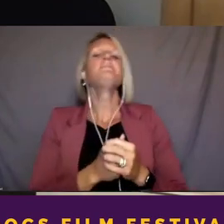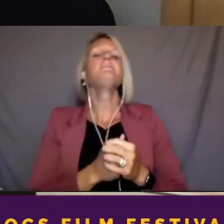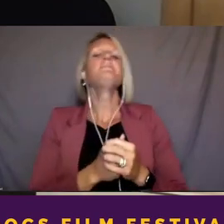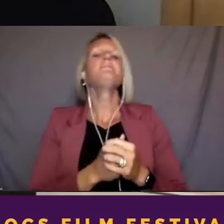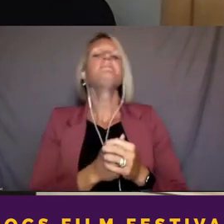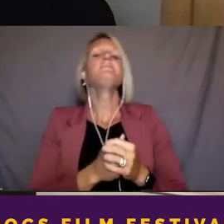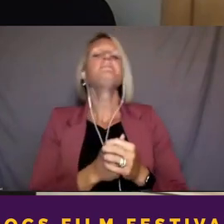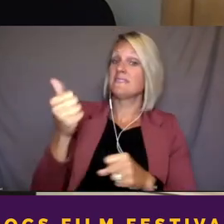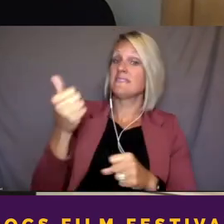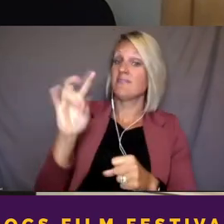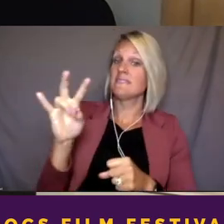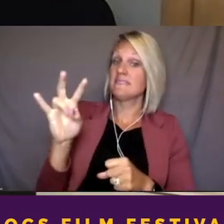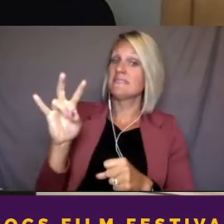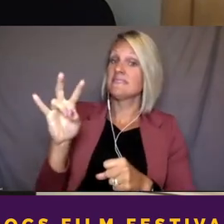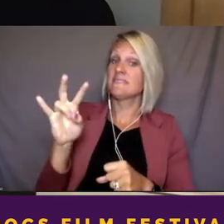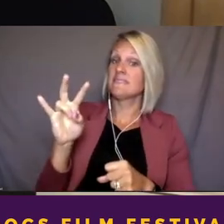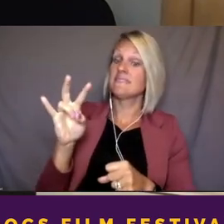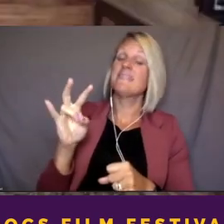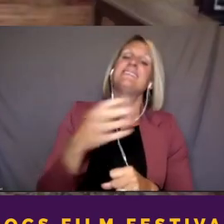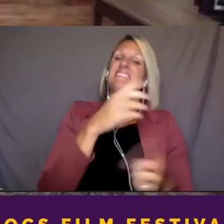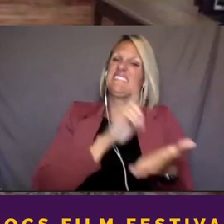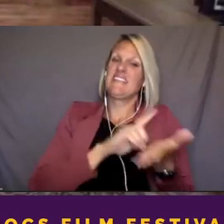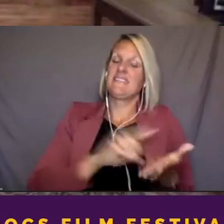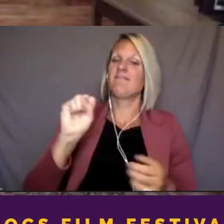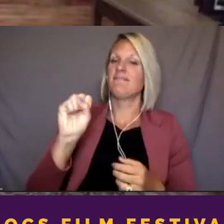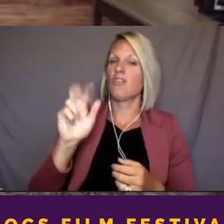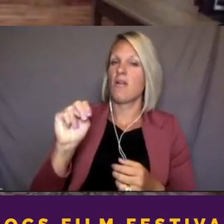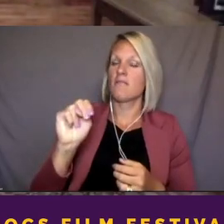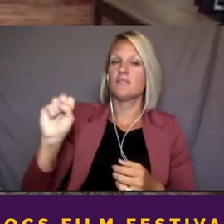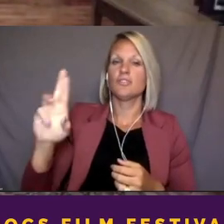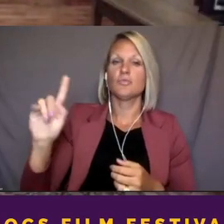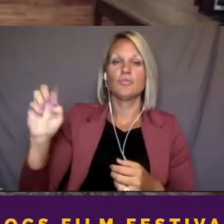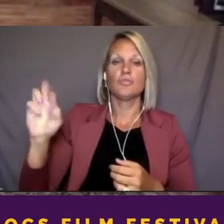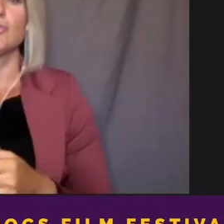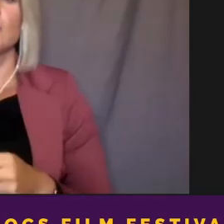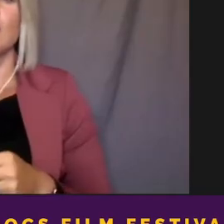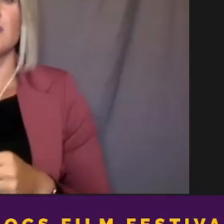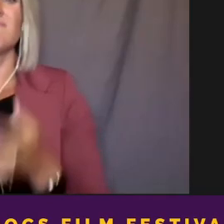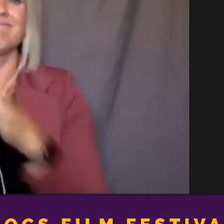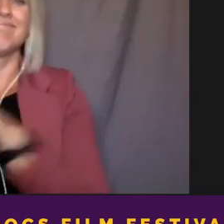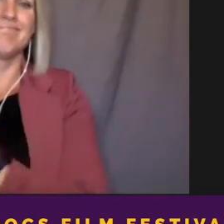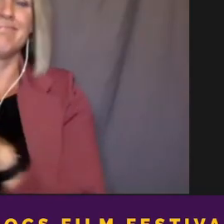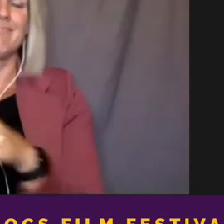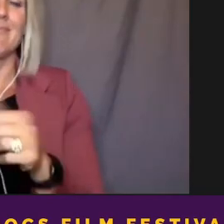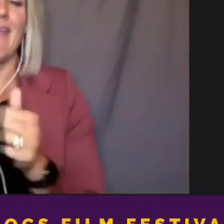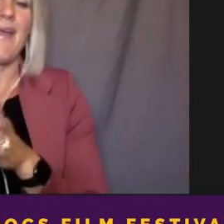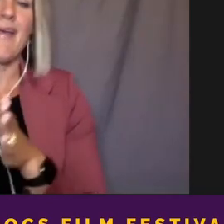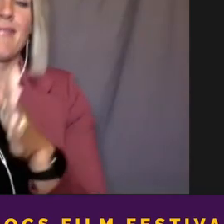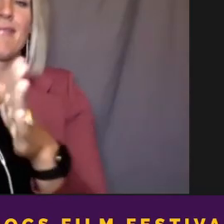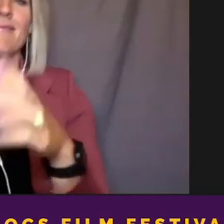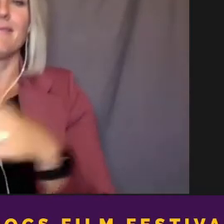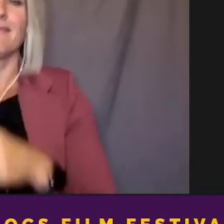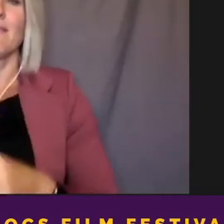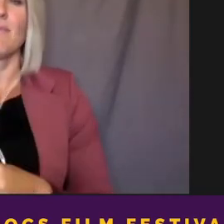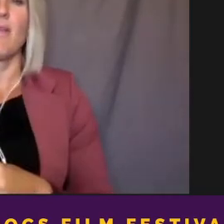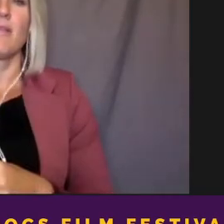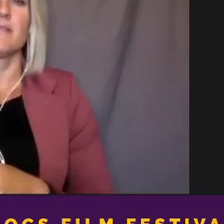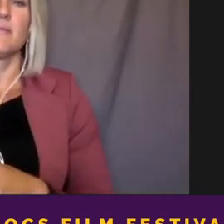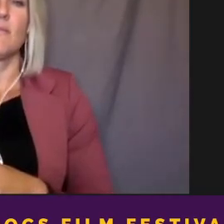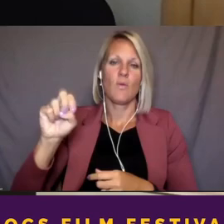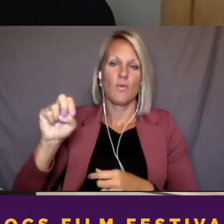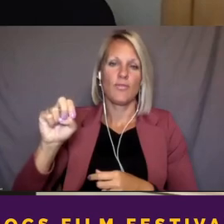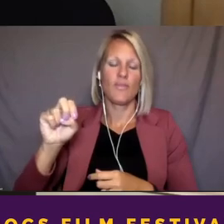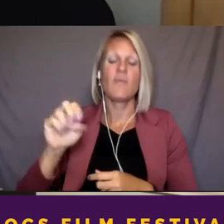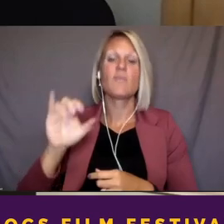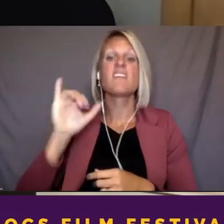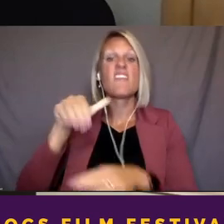died in an alley in Baltimore. It happened to be the night